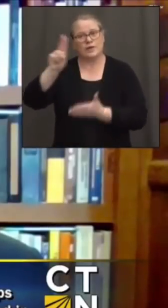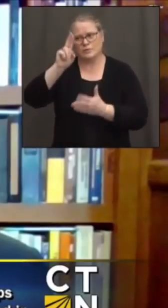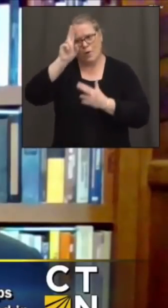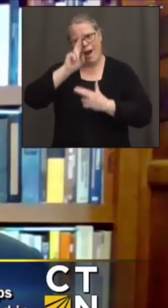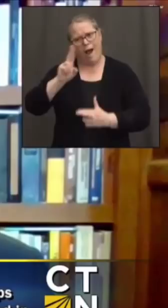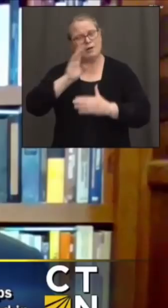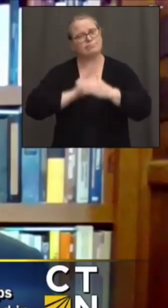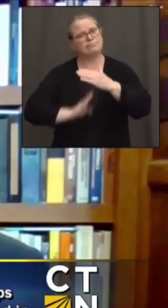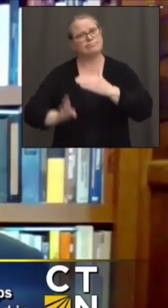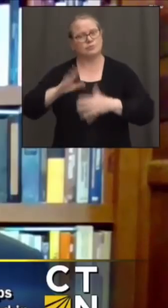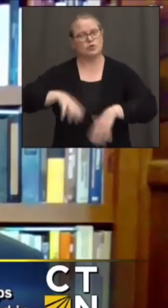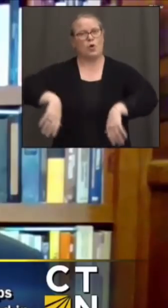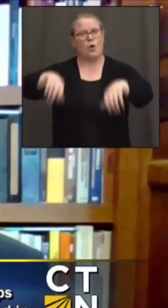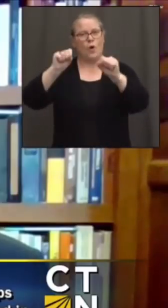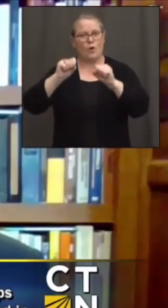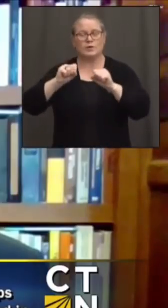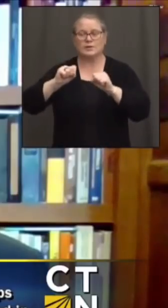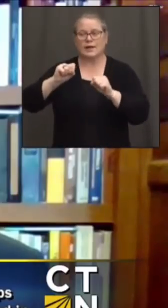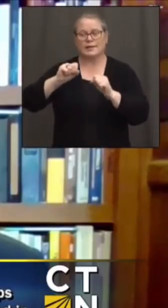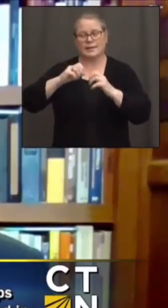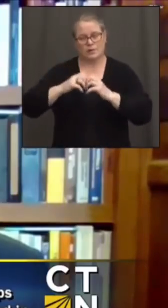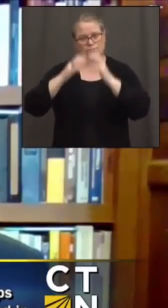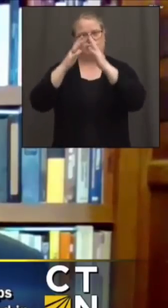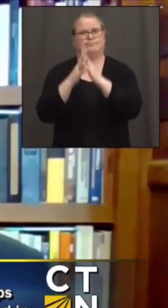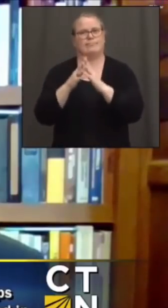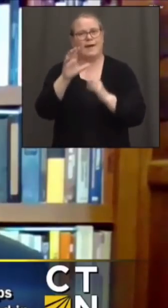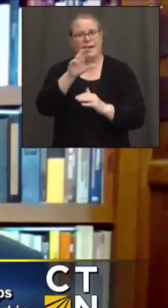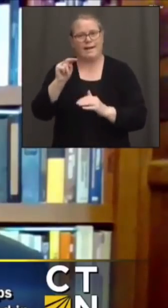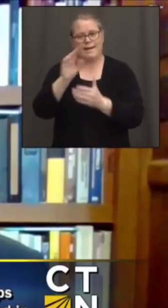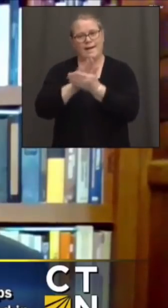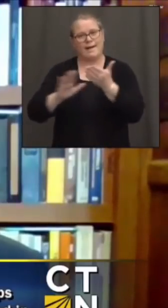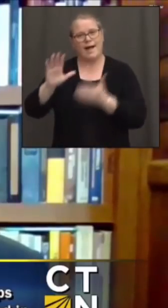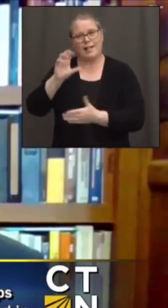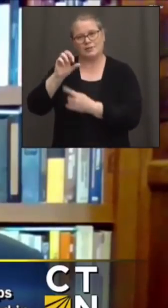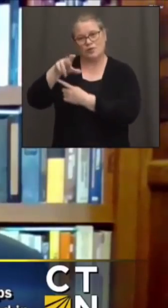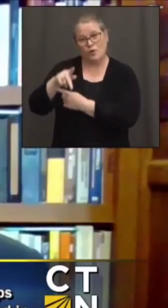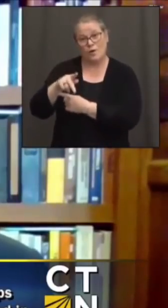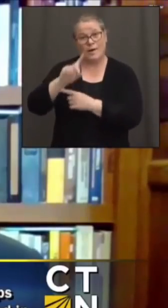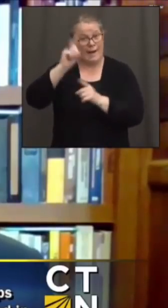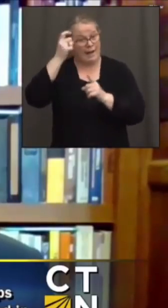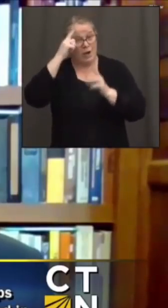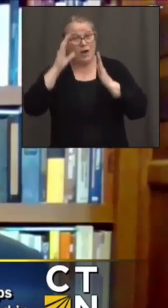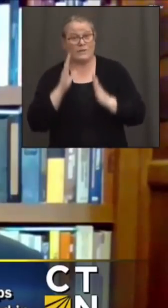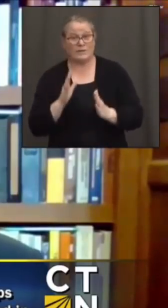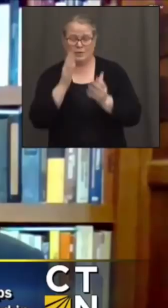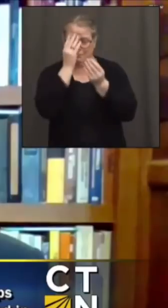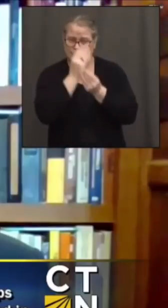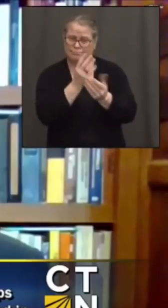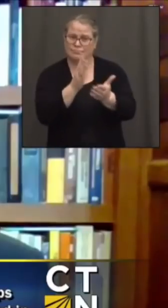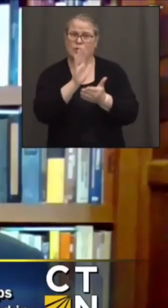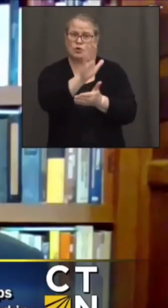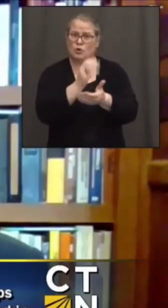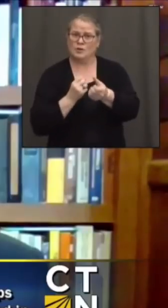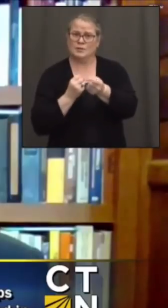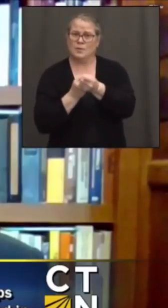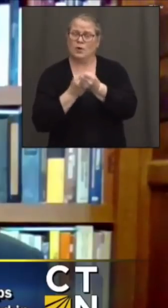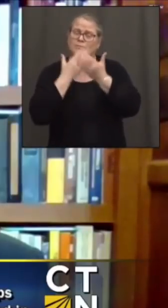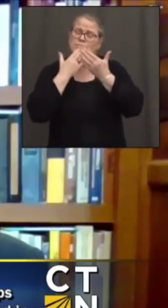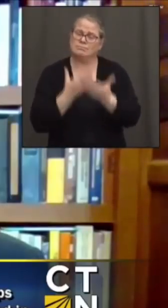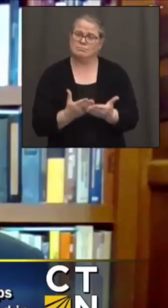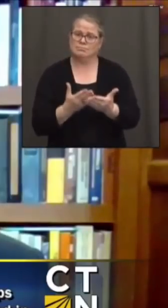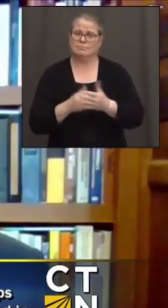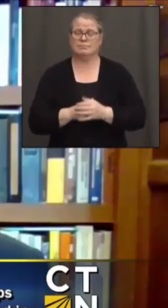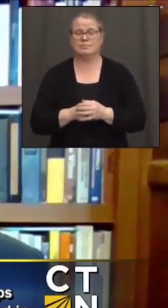creation of the Connecticut College Corps. And, Governor, again, I'd be remiss if I didn't say how appreciative we are of your support for this endeavor.